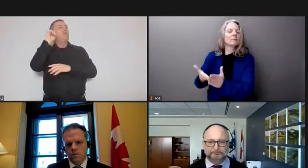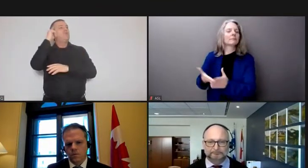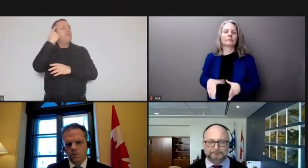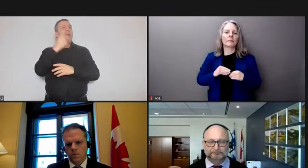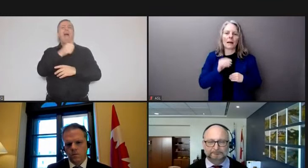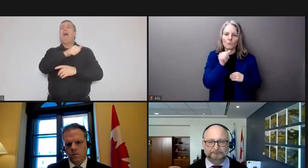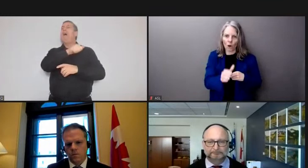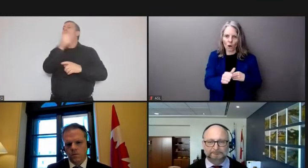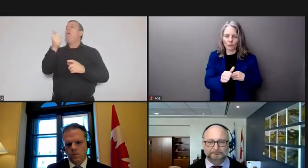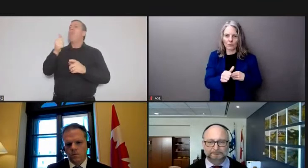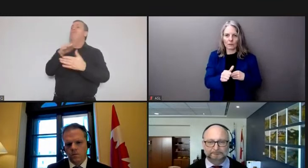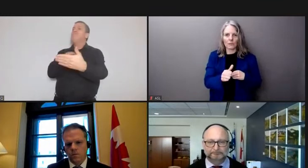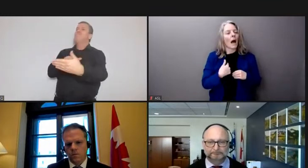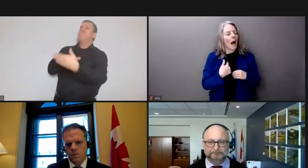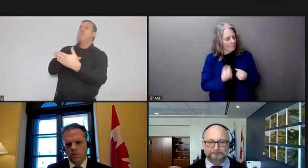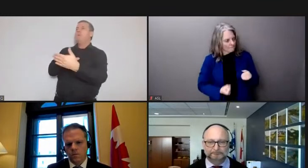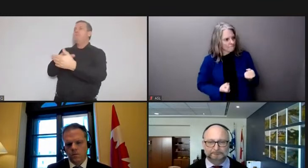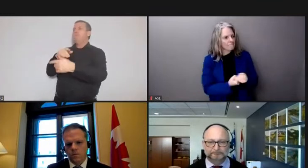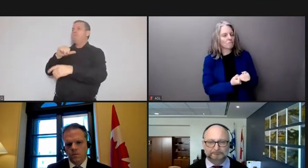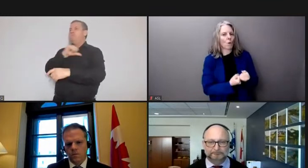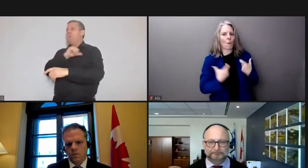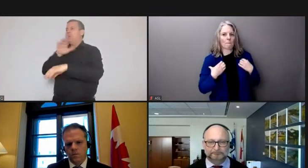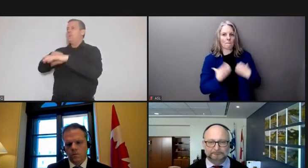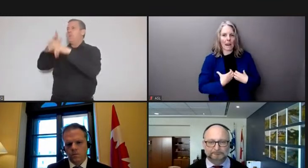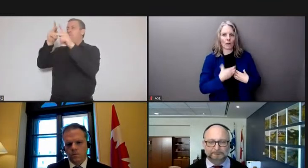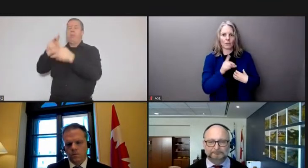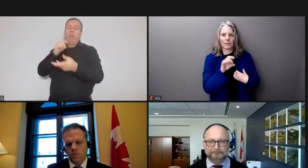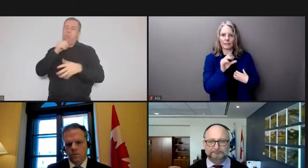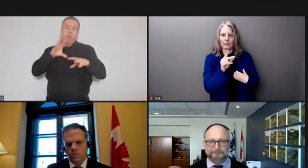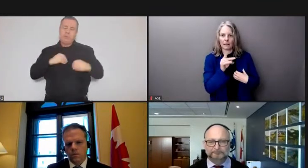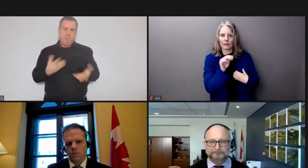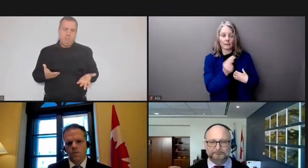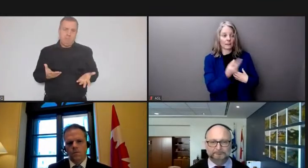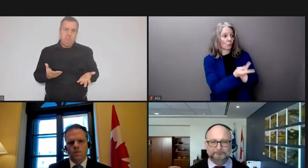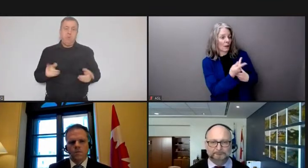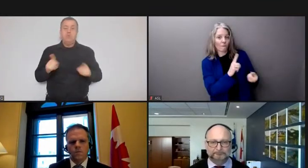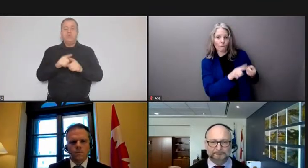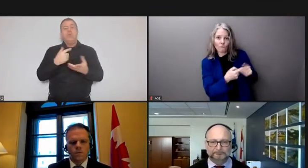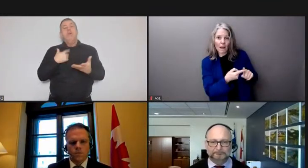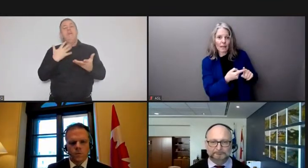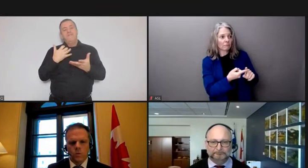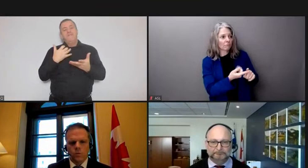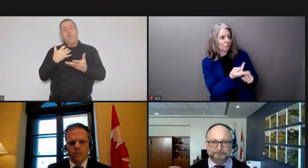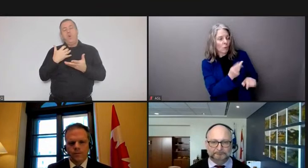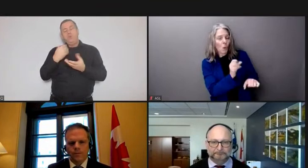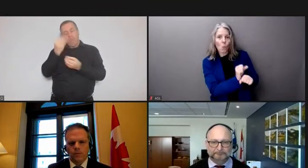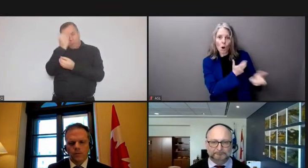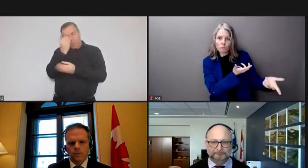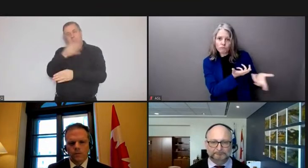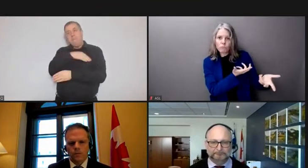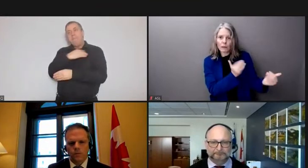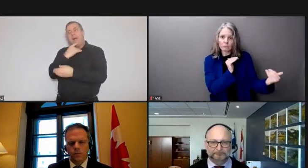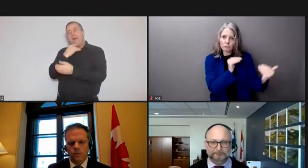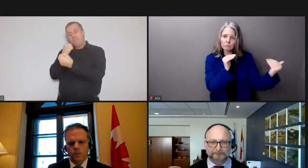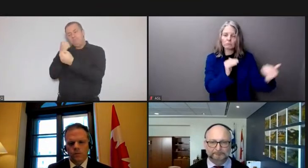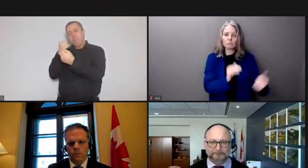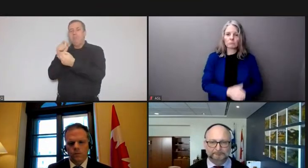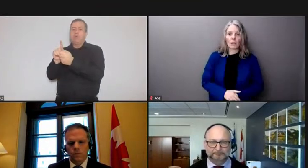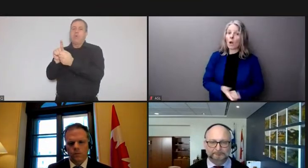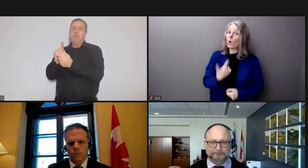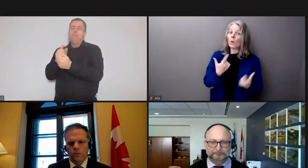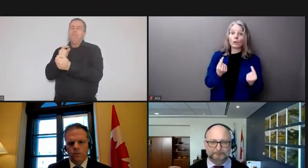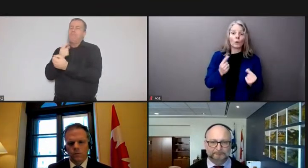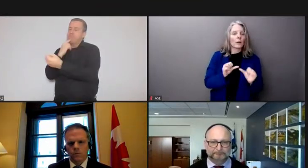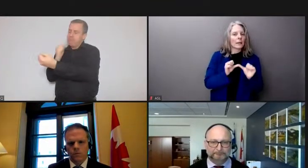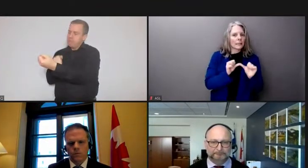my solidarity to mayor dilkins who is a friend and a colleague we're remaining in close contact with local leaders across